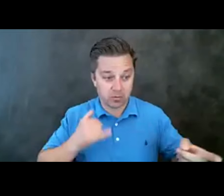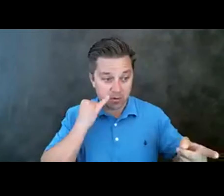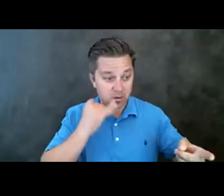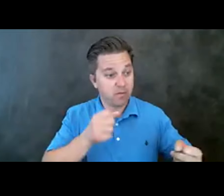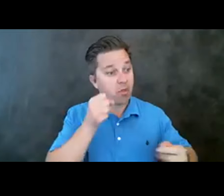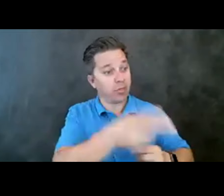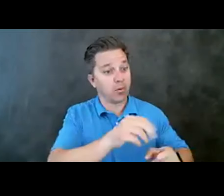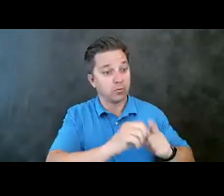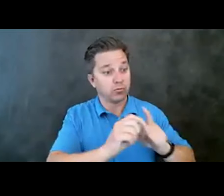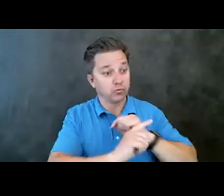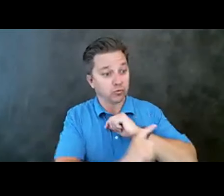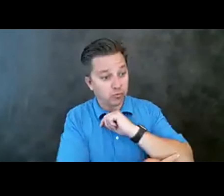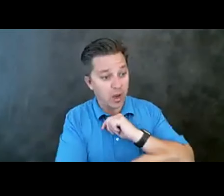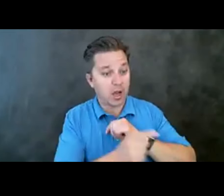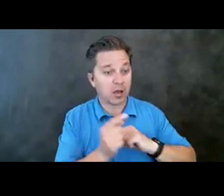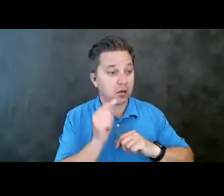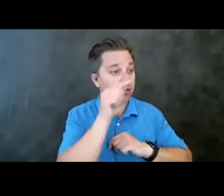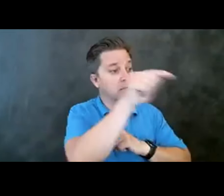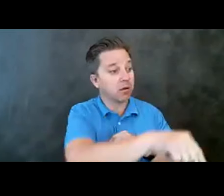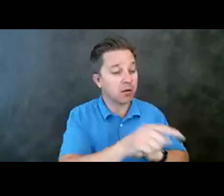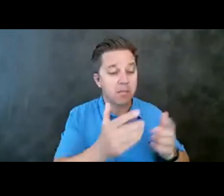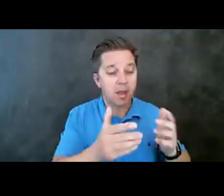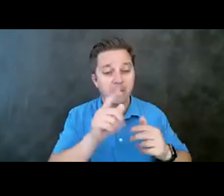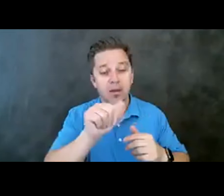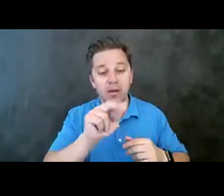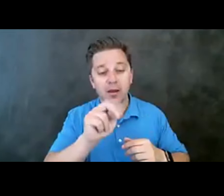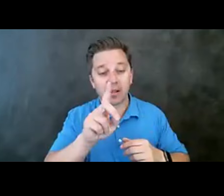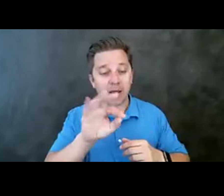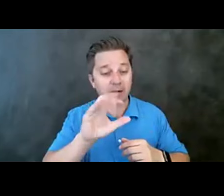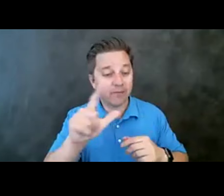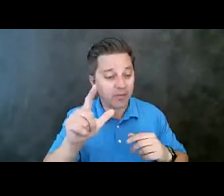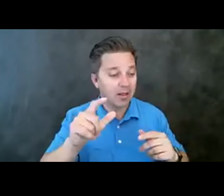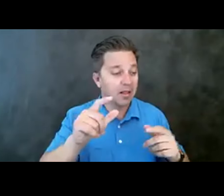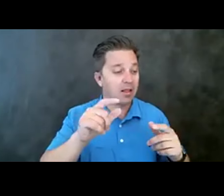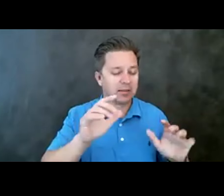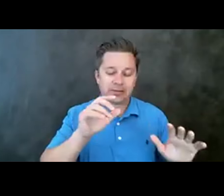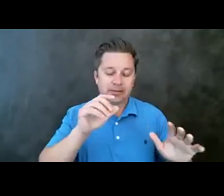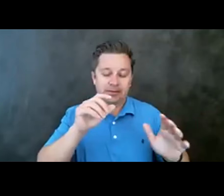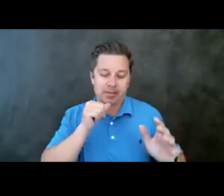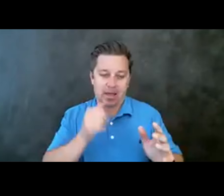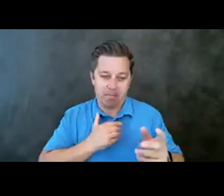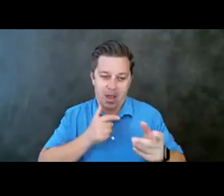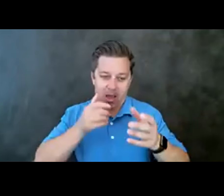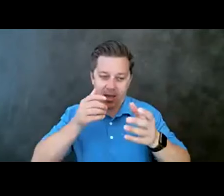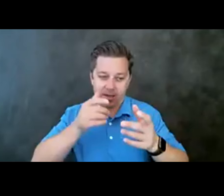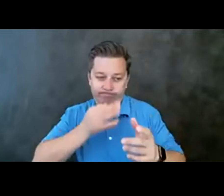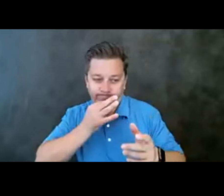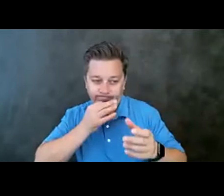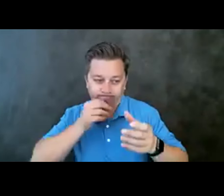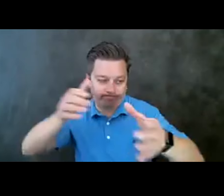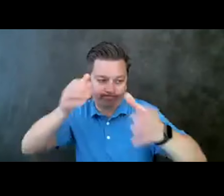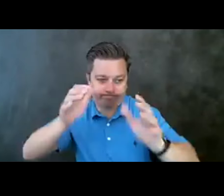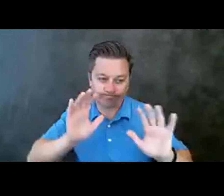end up at a landfill and could potentially be toxic. Maybe it's dissolved enough, but this is not an area of expertise for me. Uh, so I'm going to say, uh,